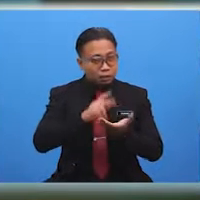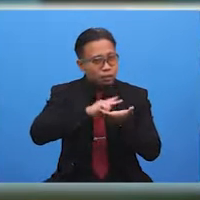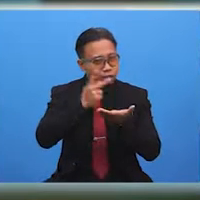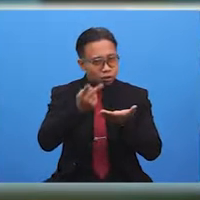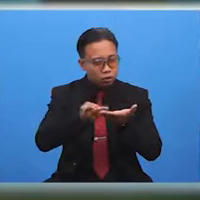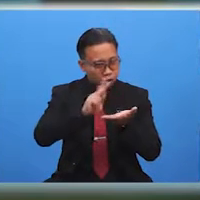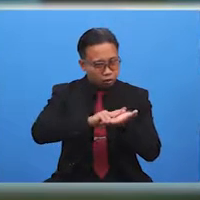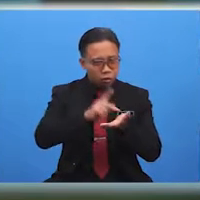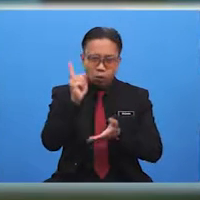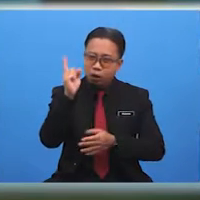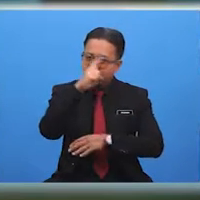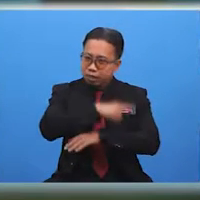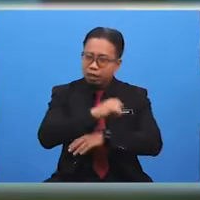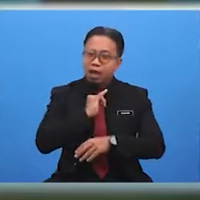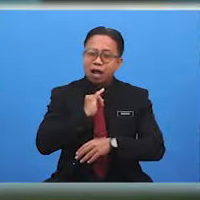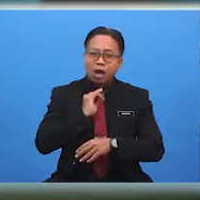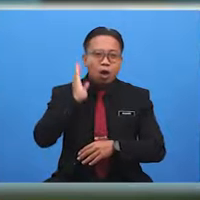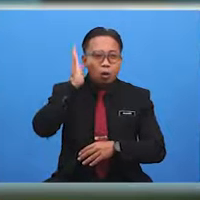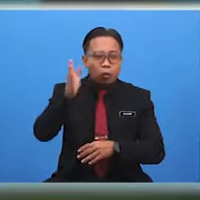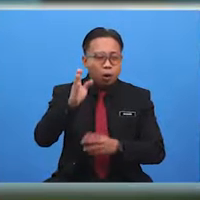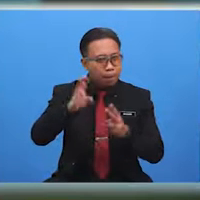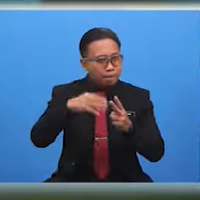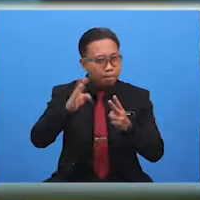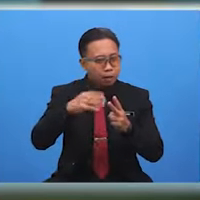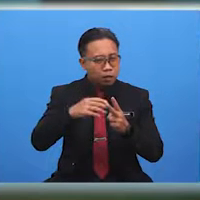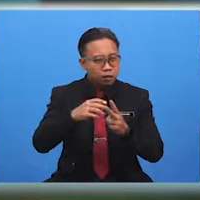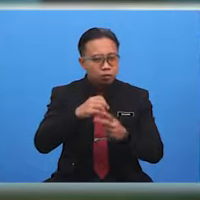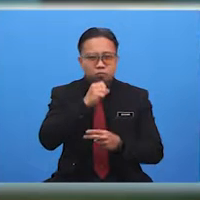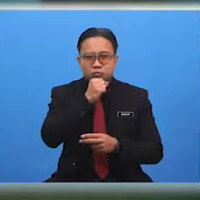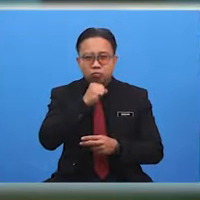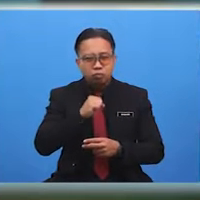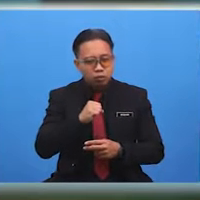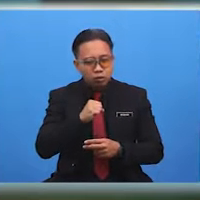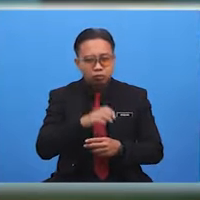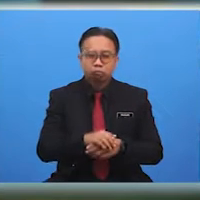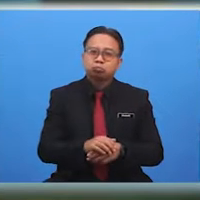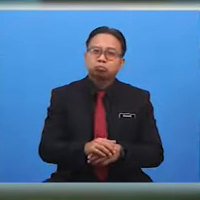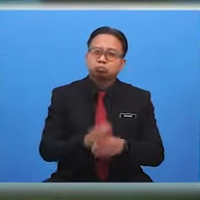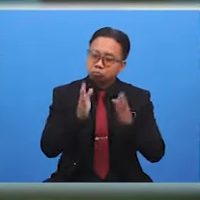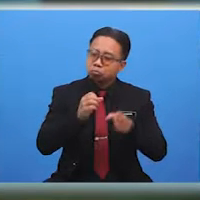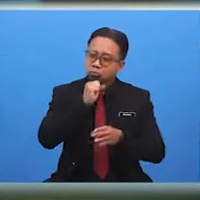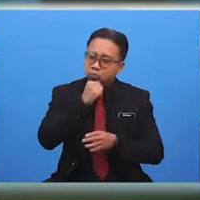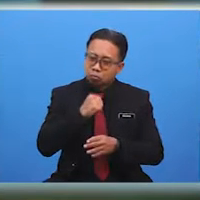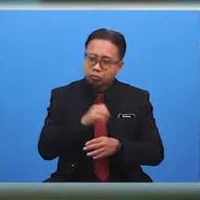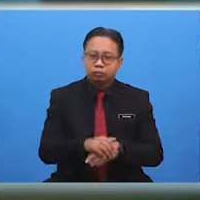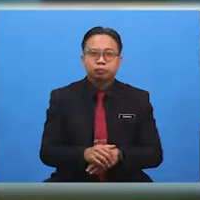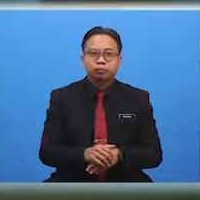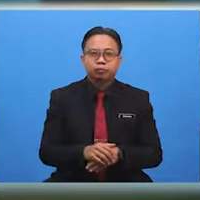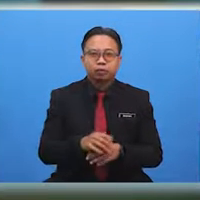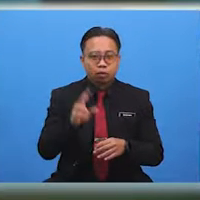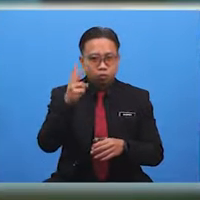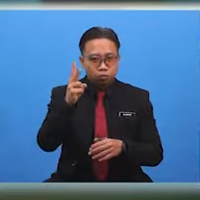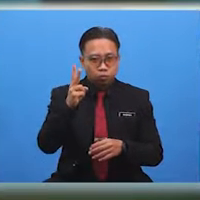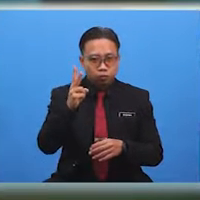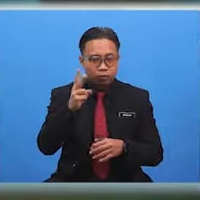one day I would marry a very old spouse. That was terrifying for a 12 year old.